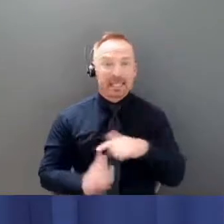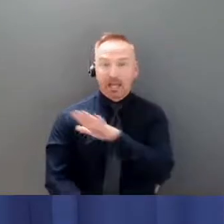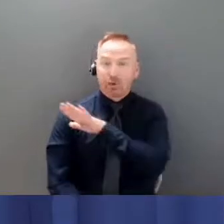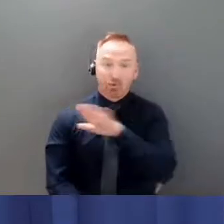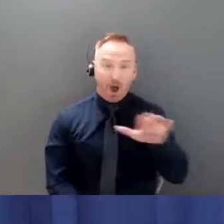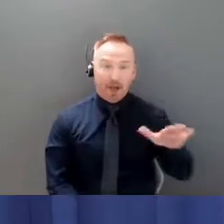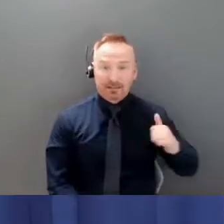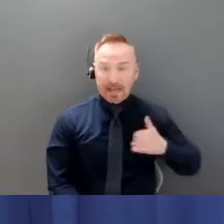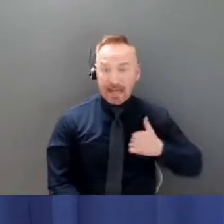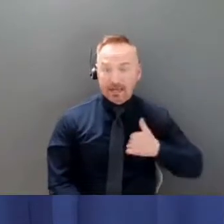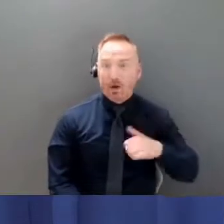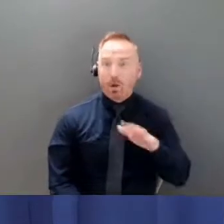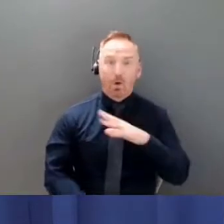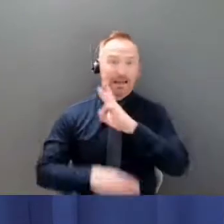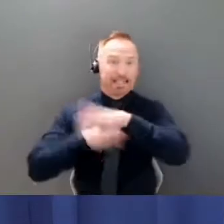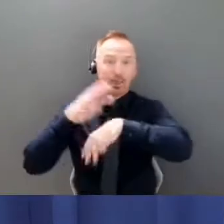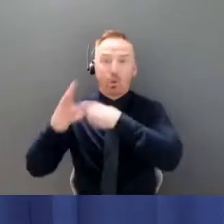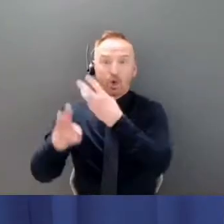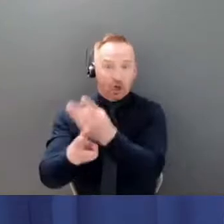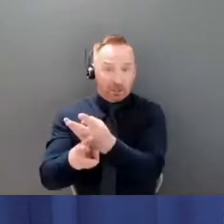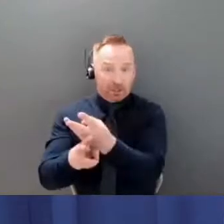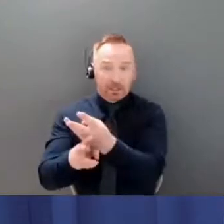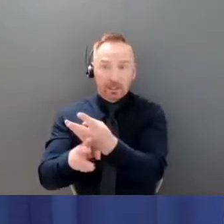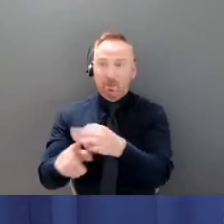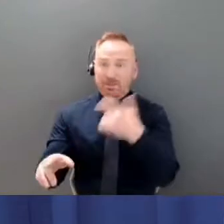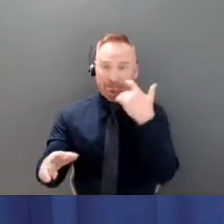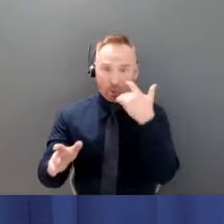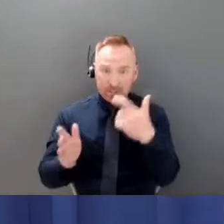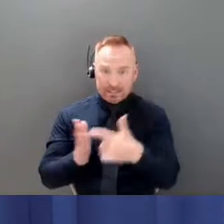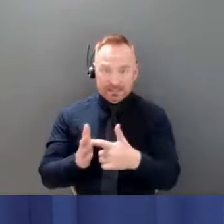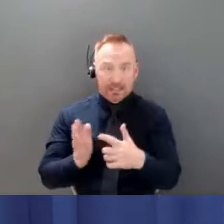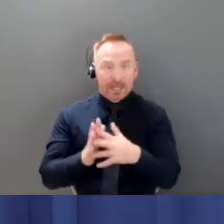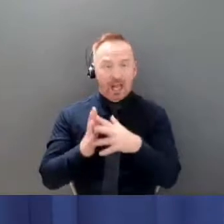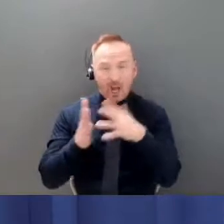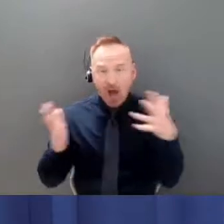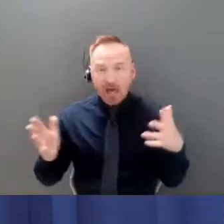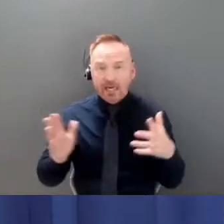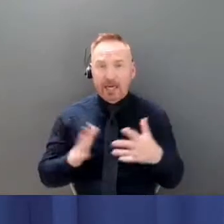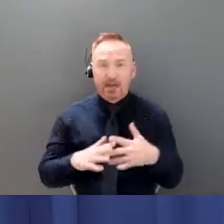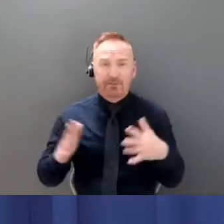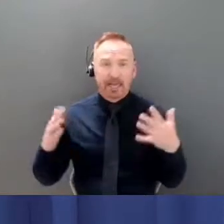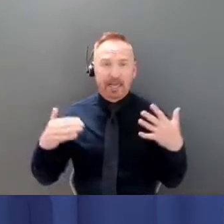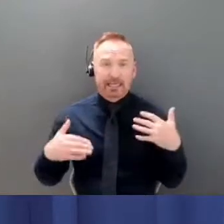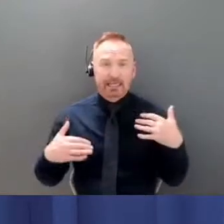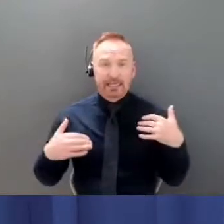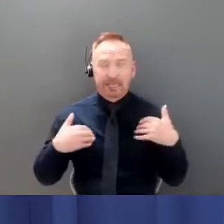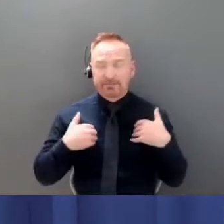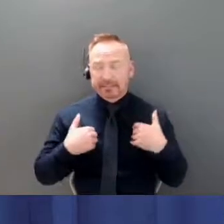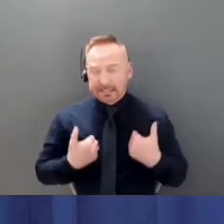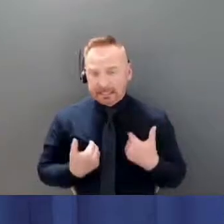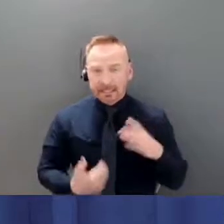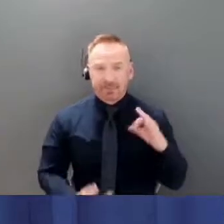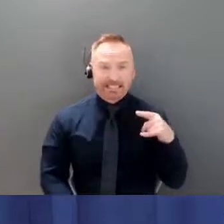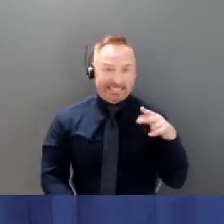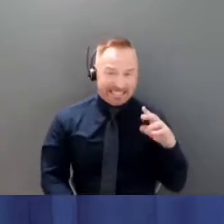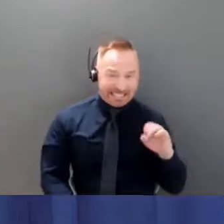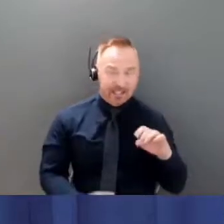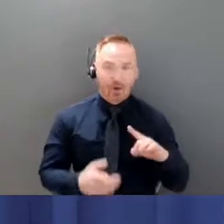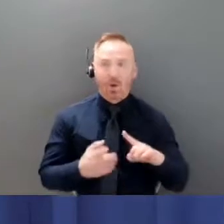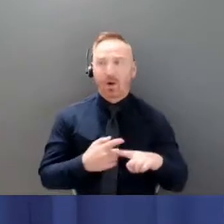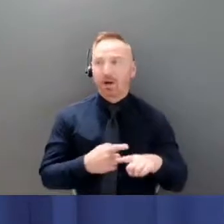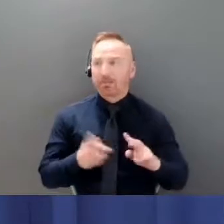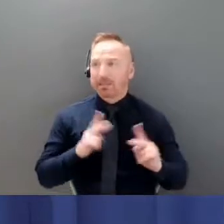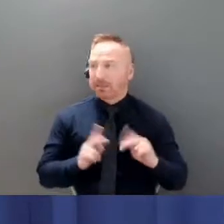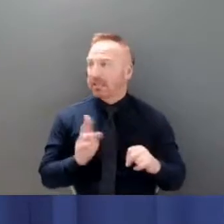pent up a lot of pent up fatigue a lot of uh pent up need to that people have to gather and to celebrate and that's